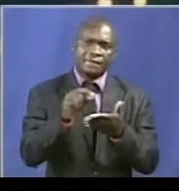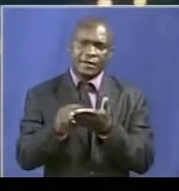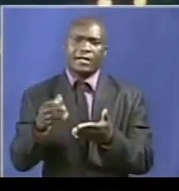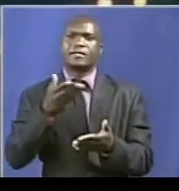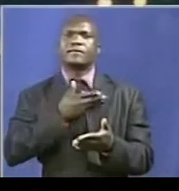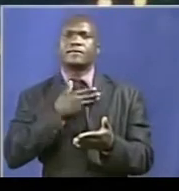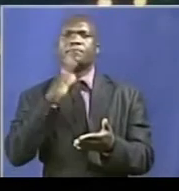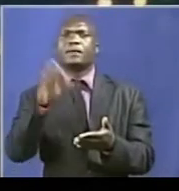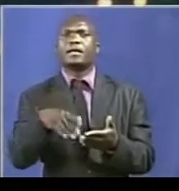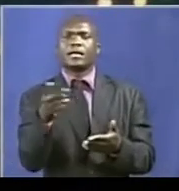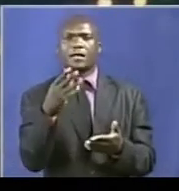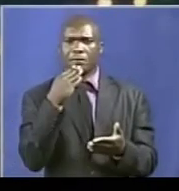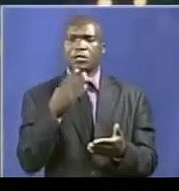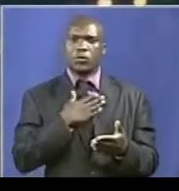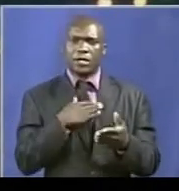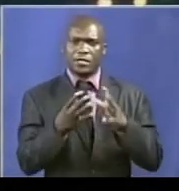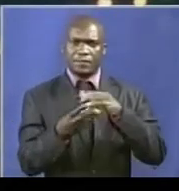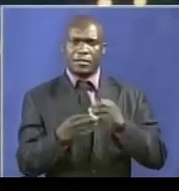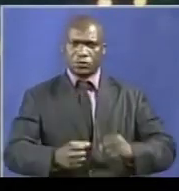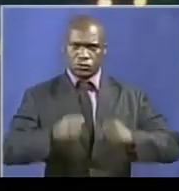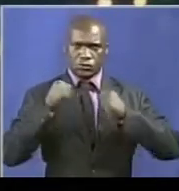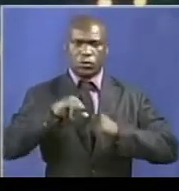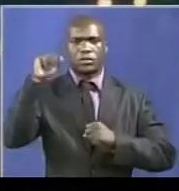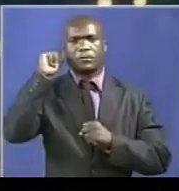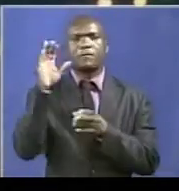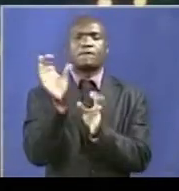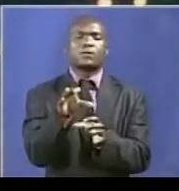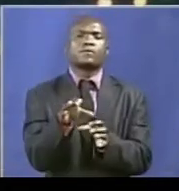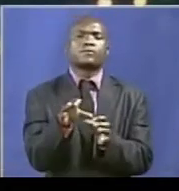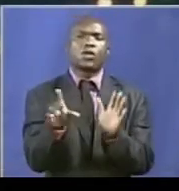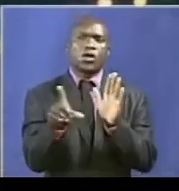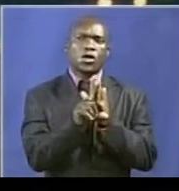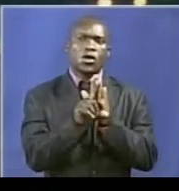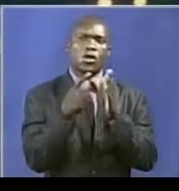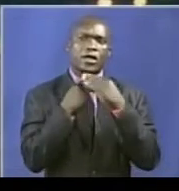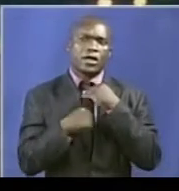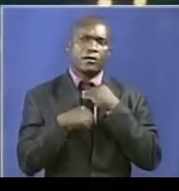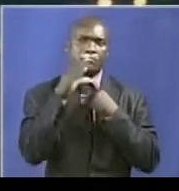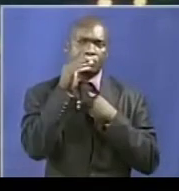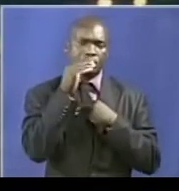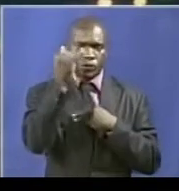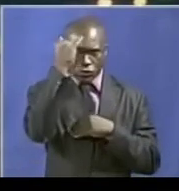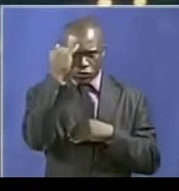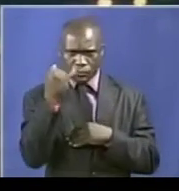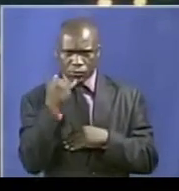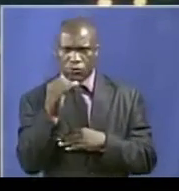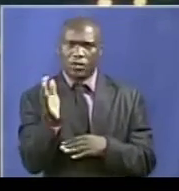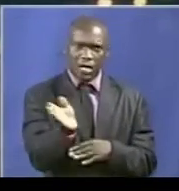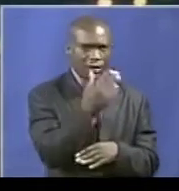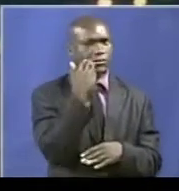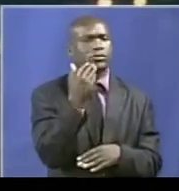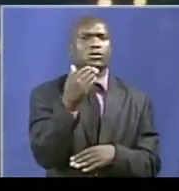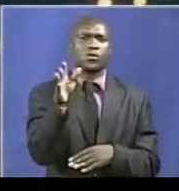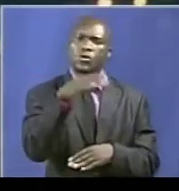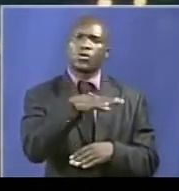is set to rejuvenate the party. And legal experts have said the removal of Joyce Mujuru is well